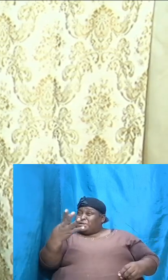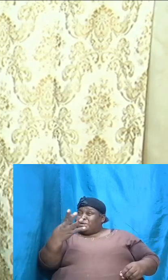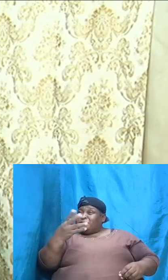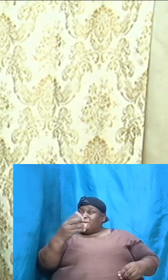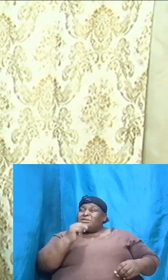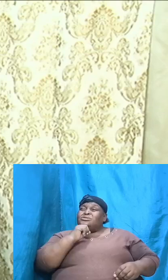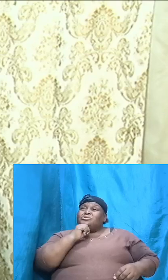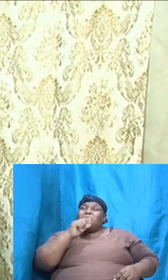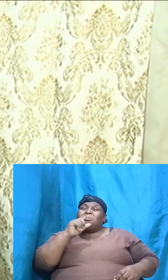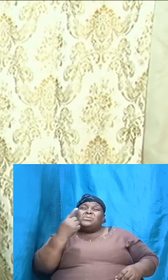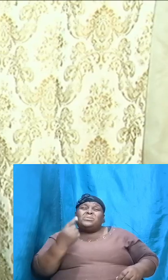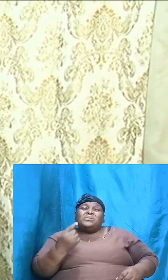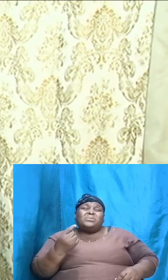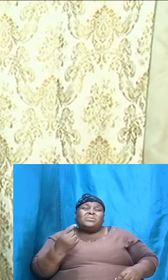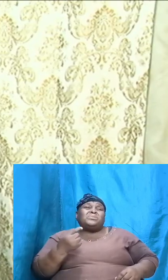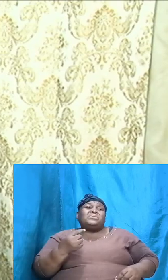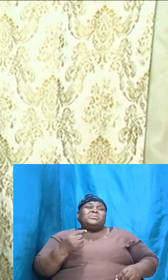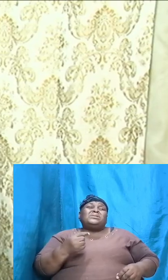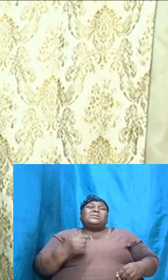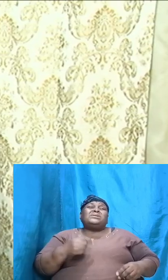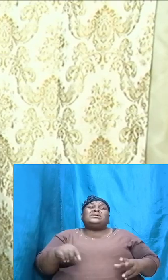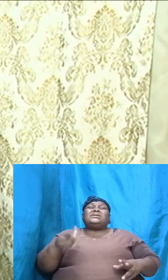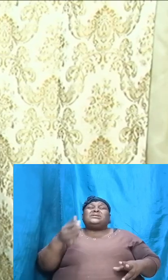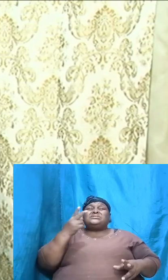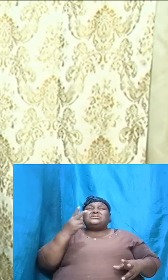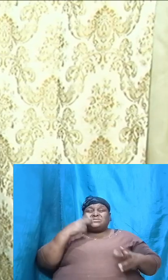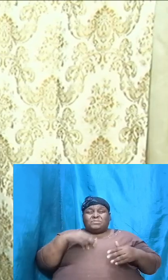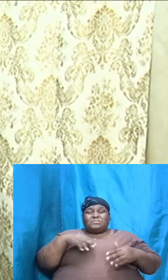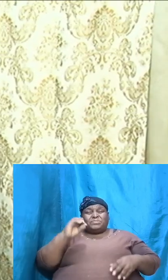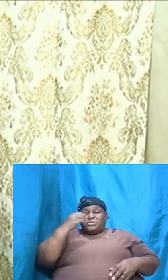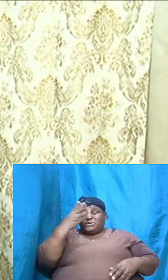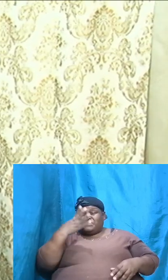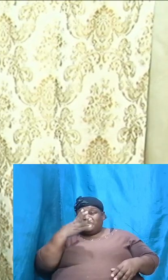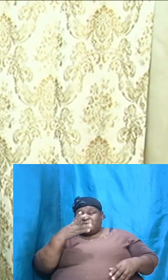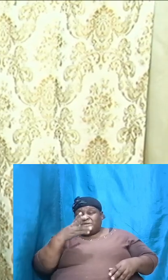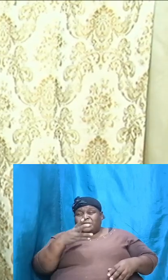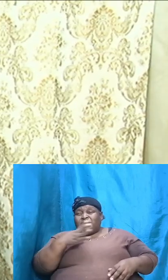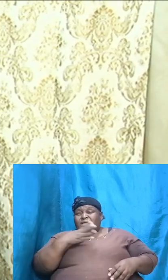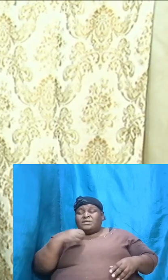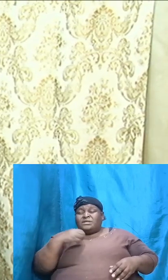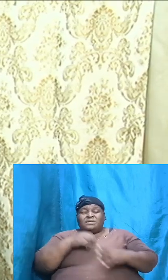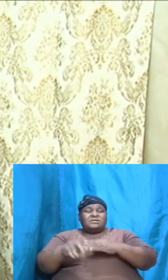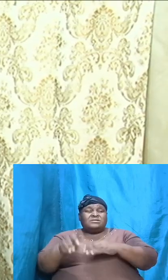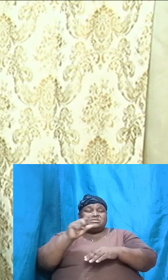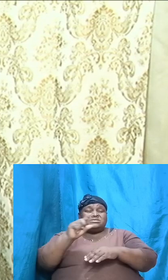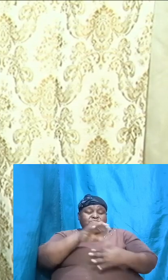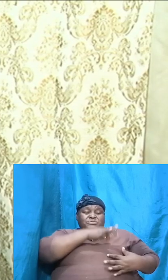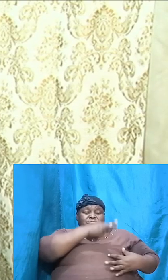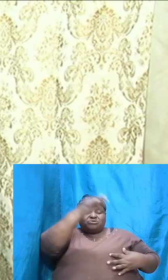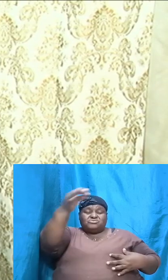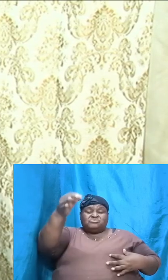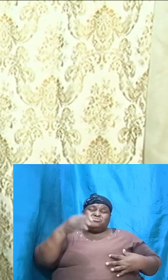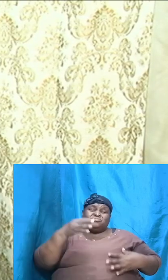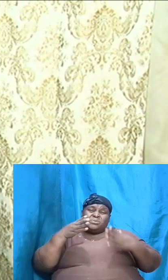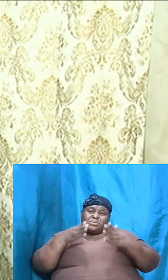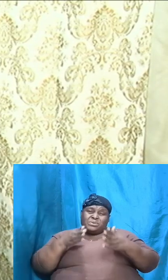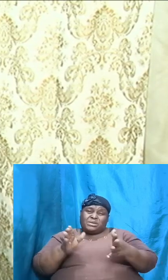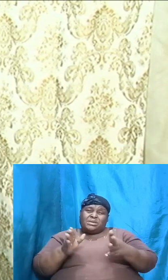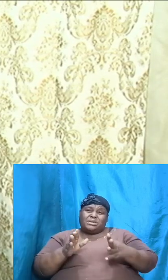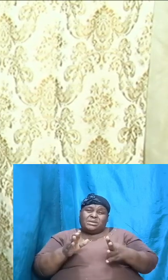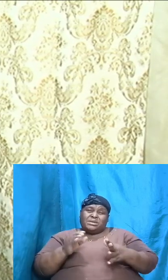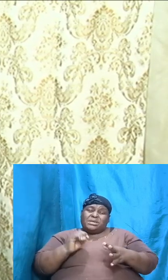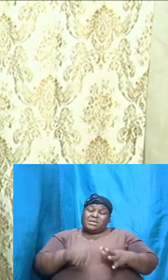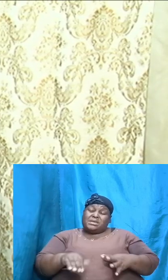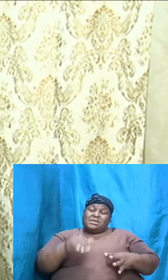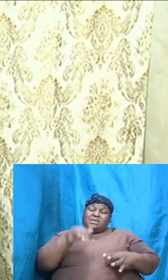its physical attractiveness but in its spiritual significance because it was in that garden